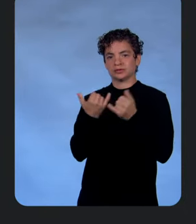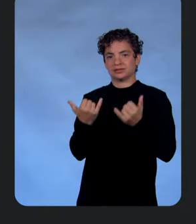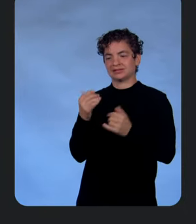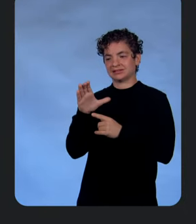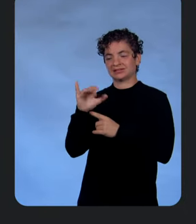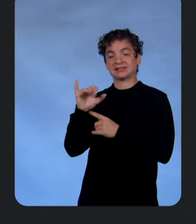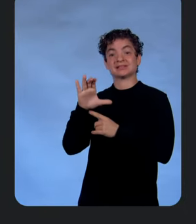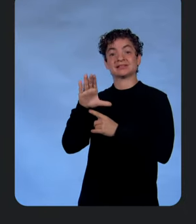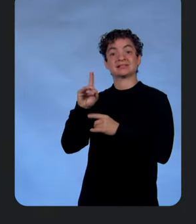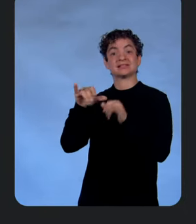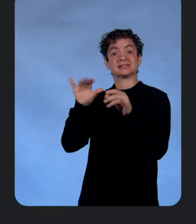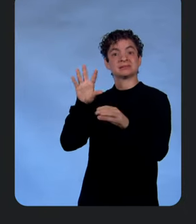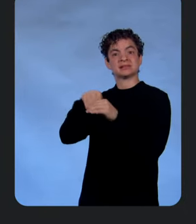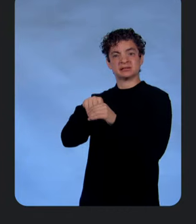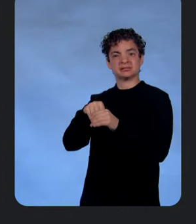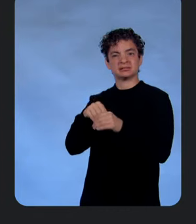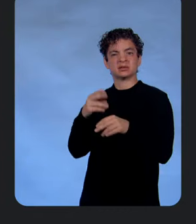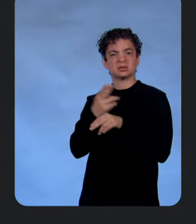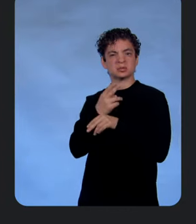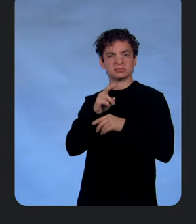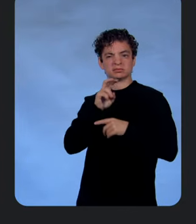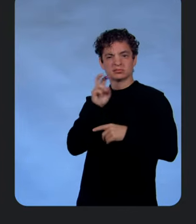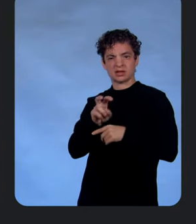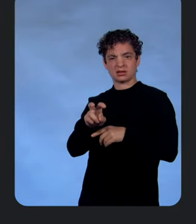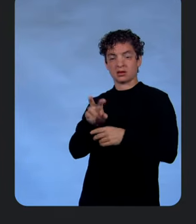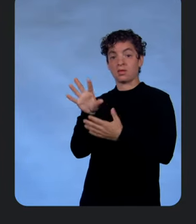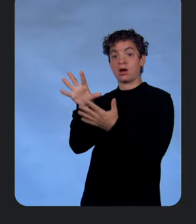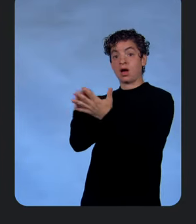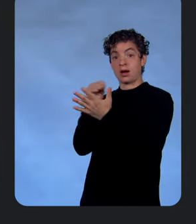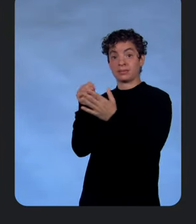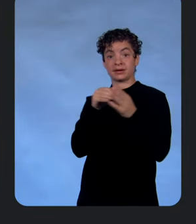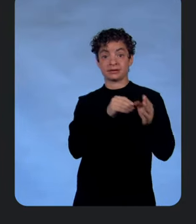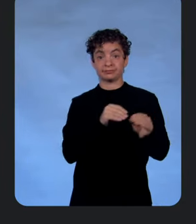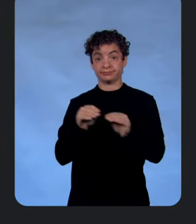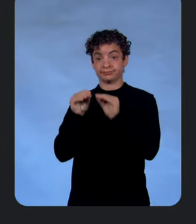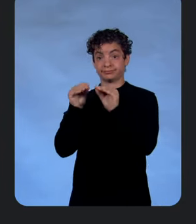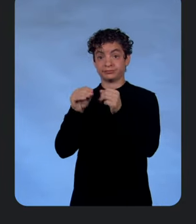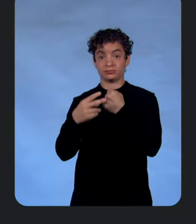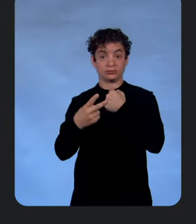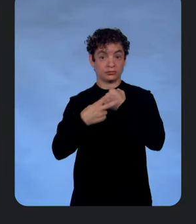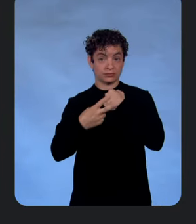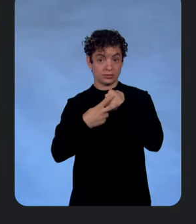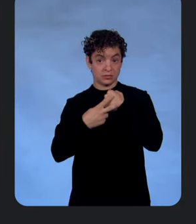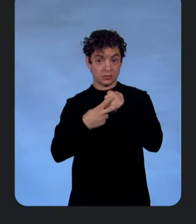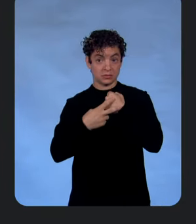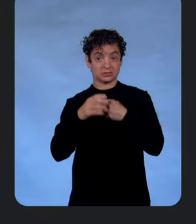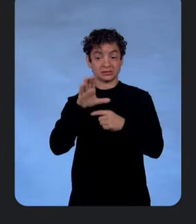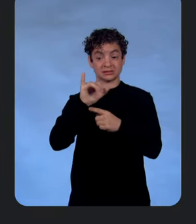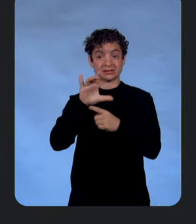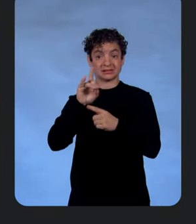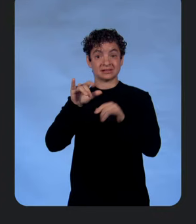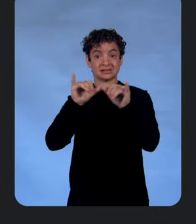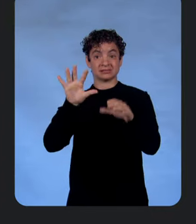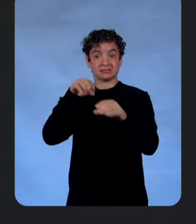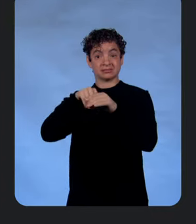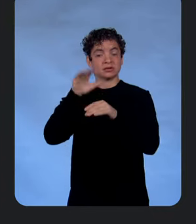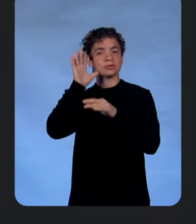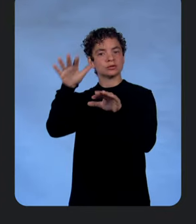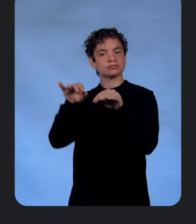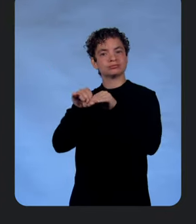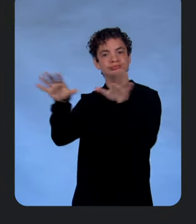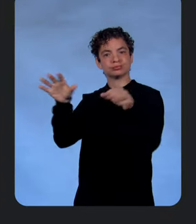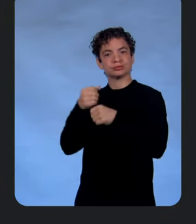Python here. We're just going to copy this and we're going to paste it into a repo and our CICD system will pick it up and it'll just make it out into production. And that's it.